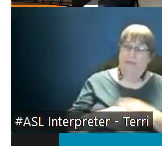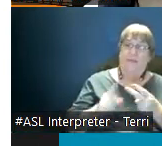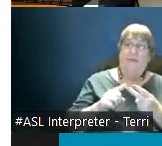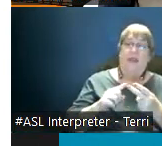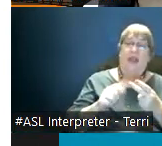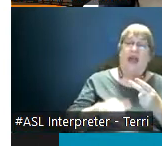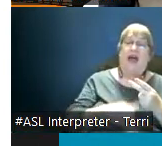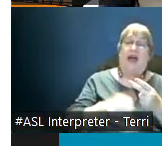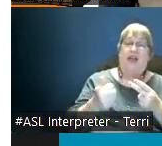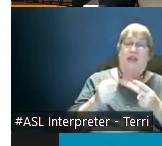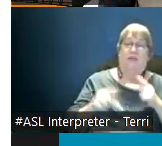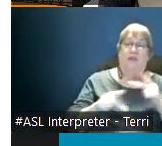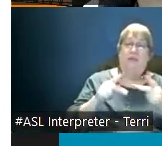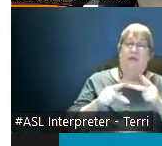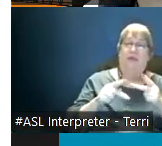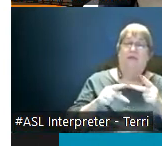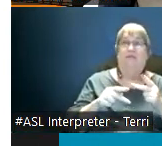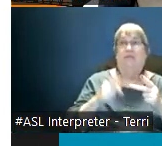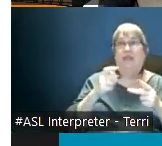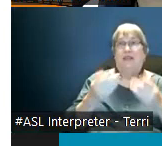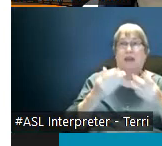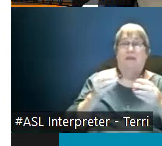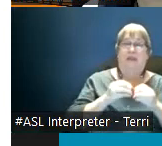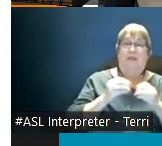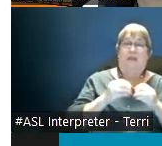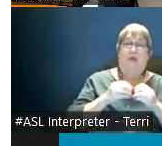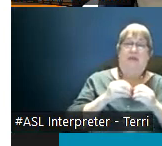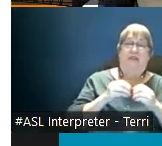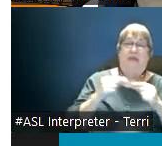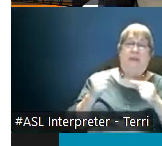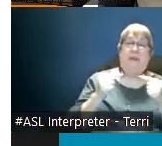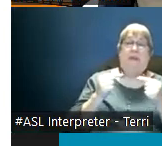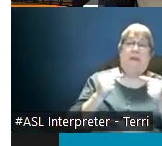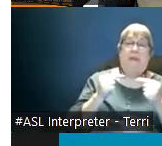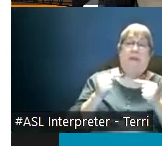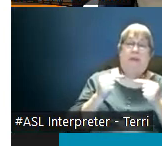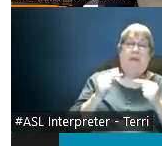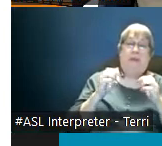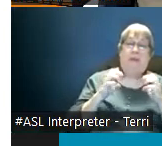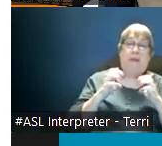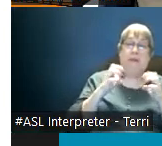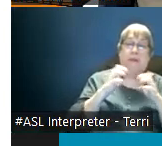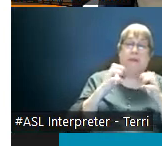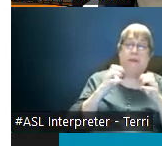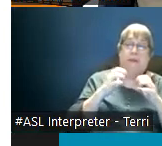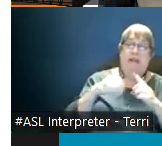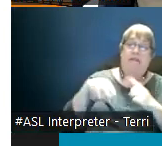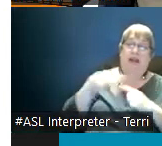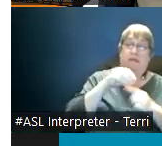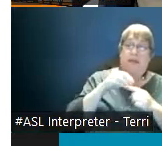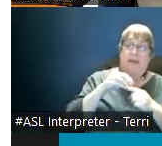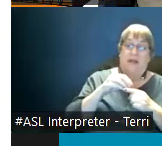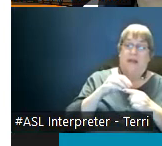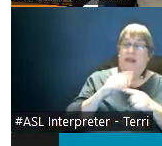more acrimonious environment have opted to to unpublish all the weeks before um